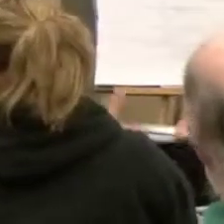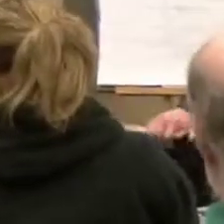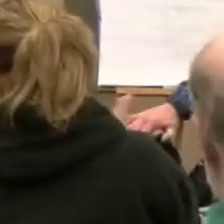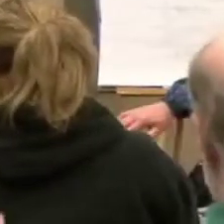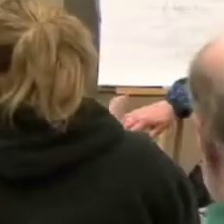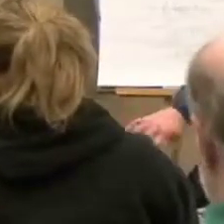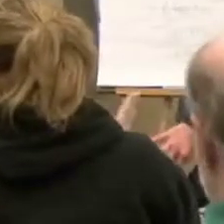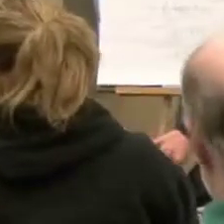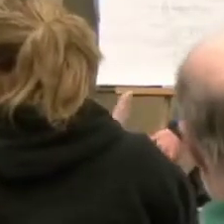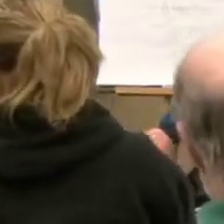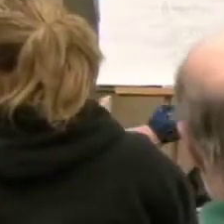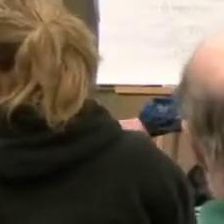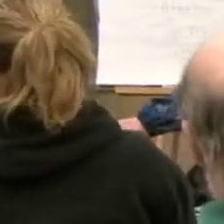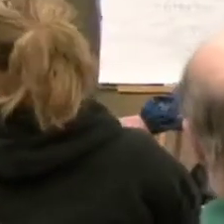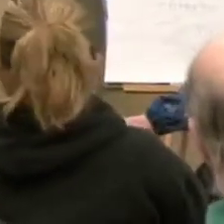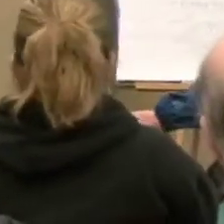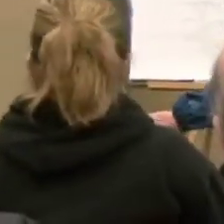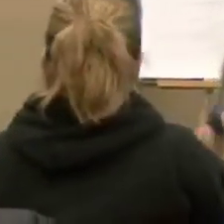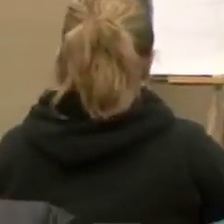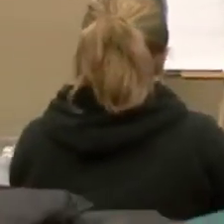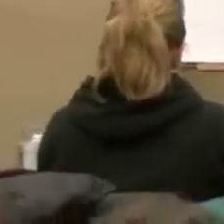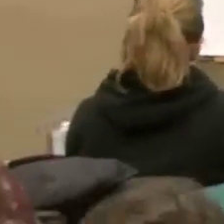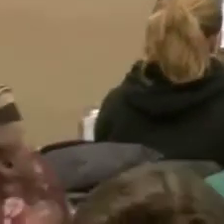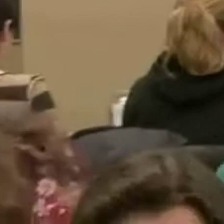Absolutely. Thank you.